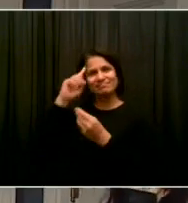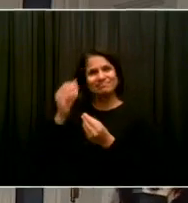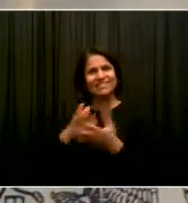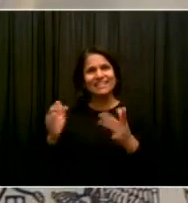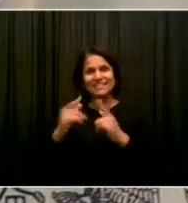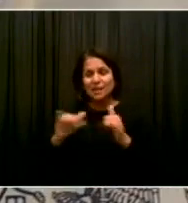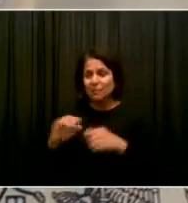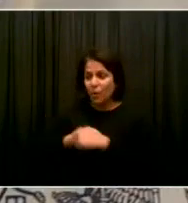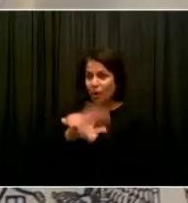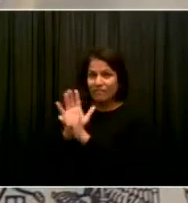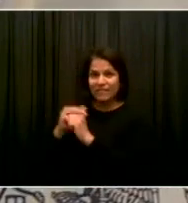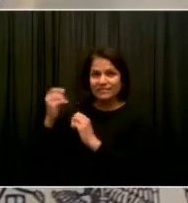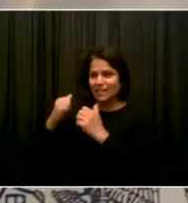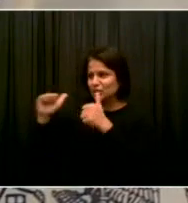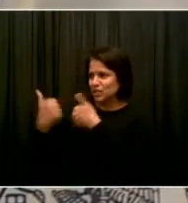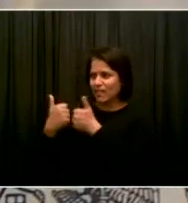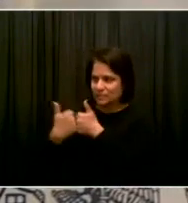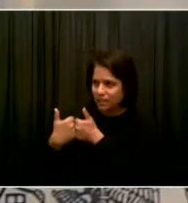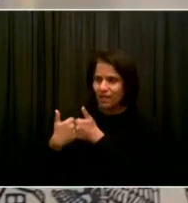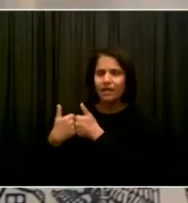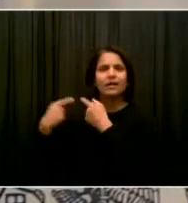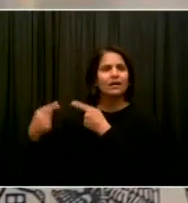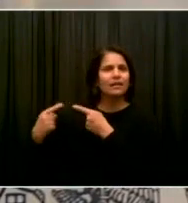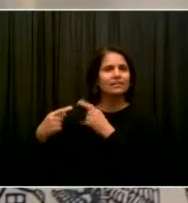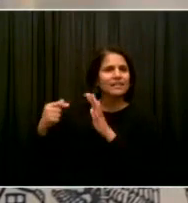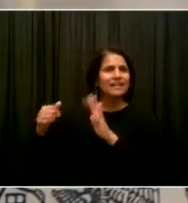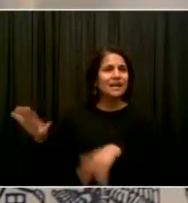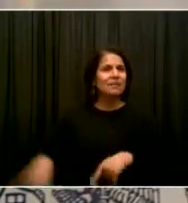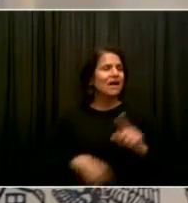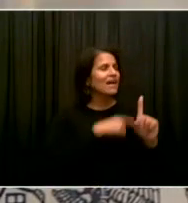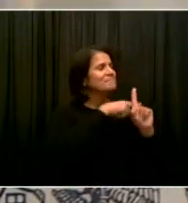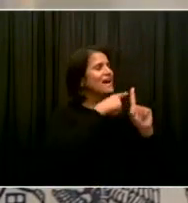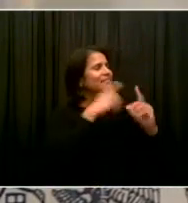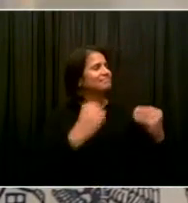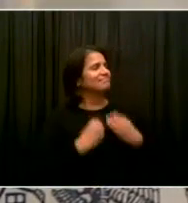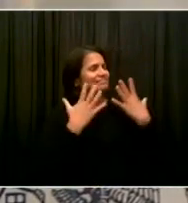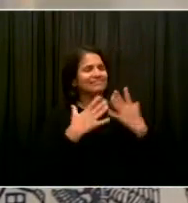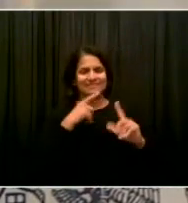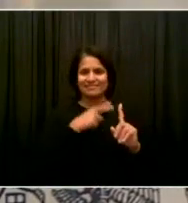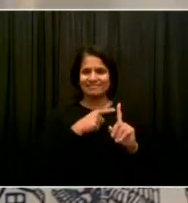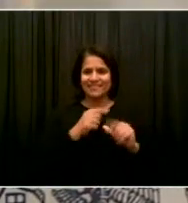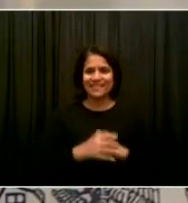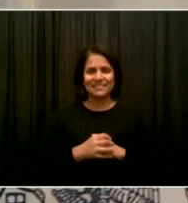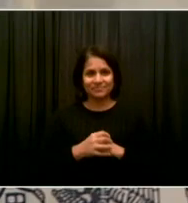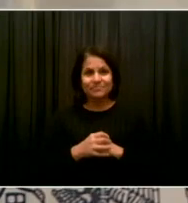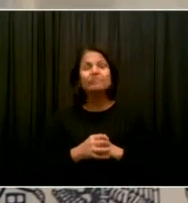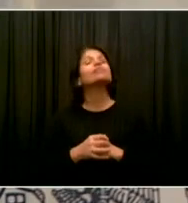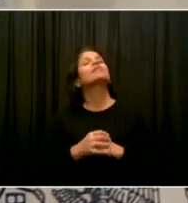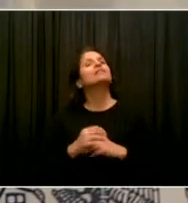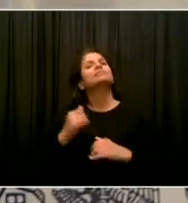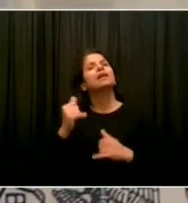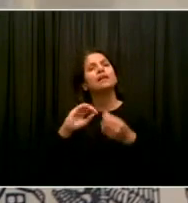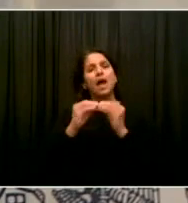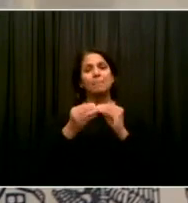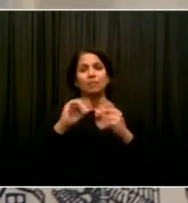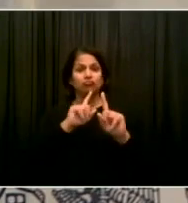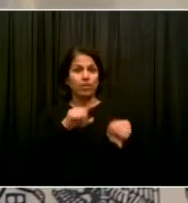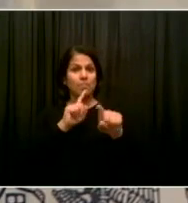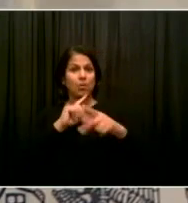Let's talk about our indicators. The first one, always my favorite, a great number today, 12